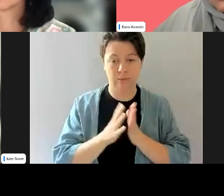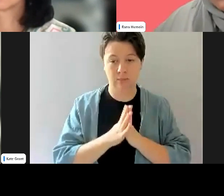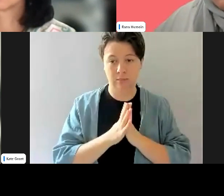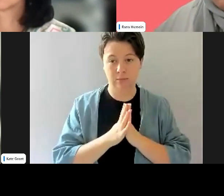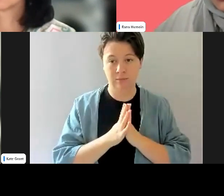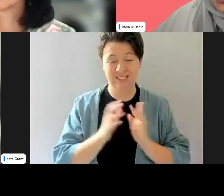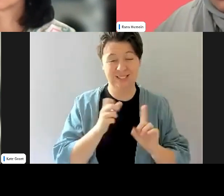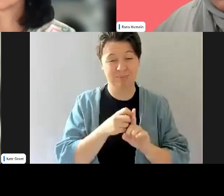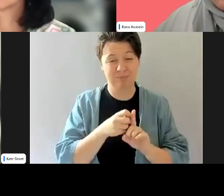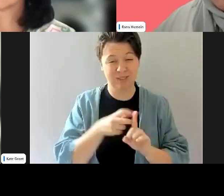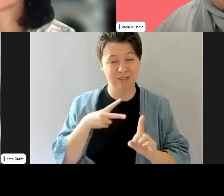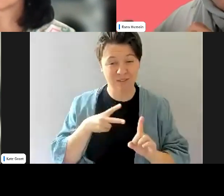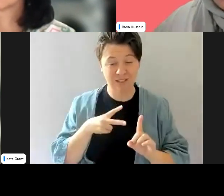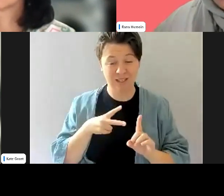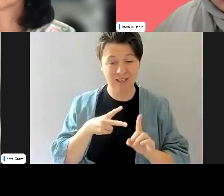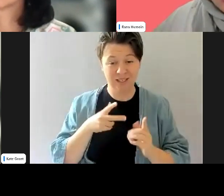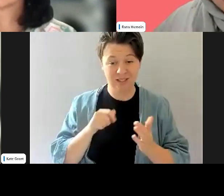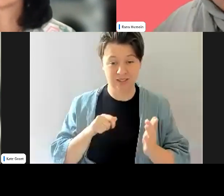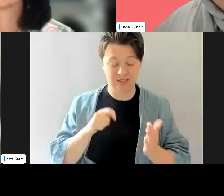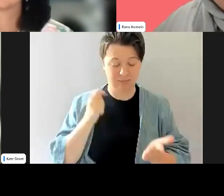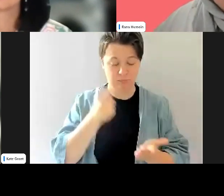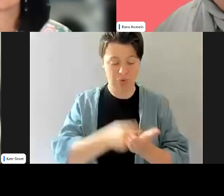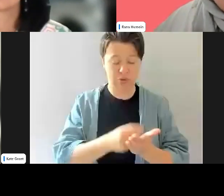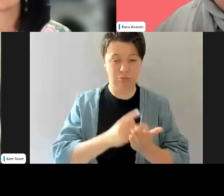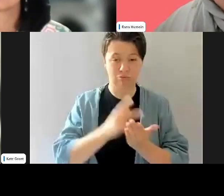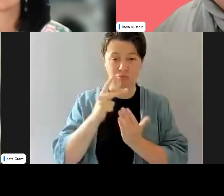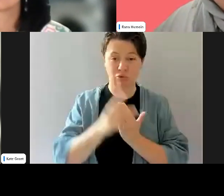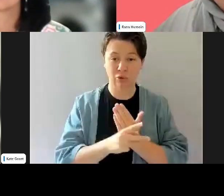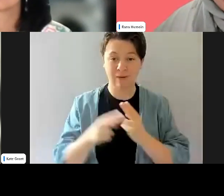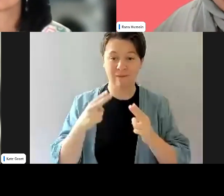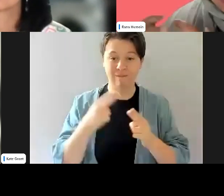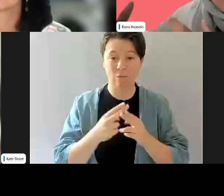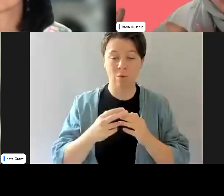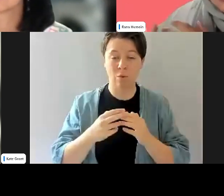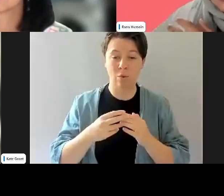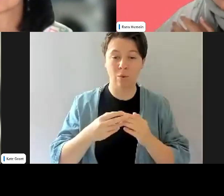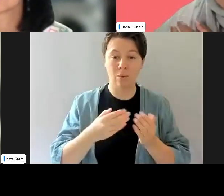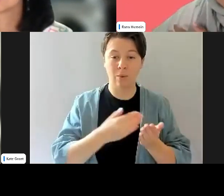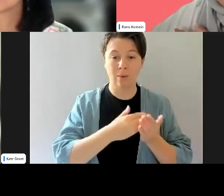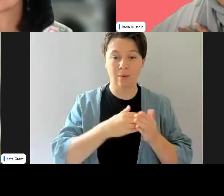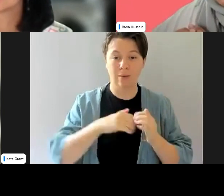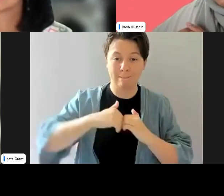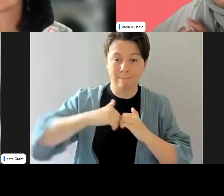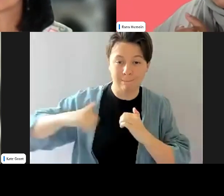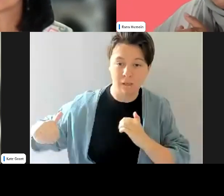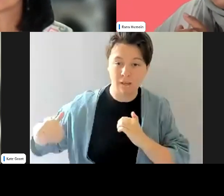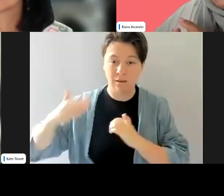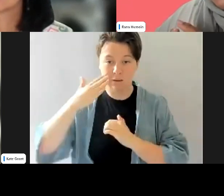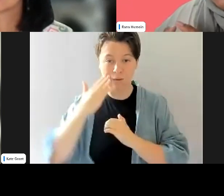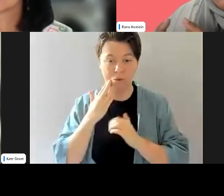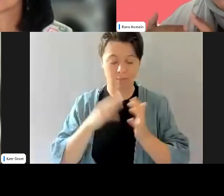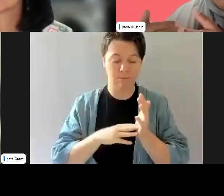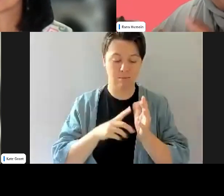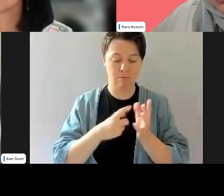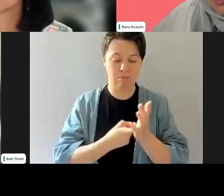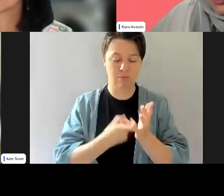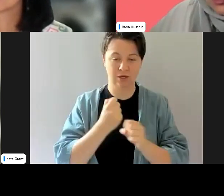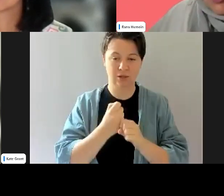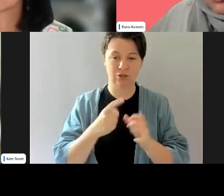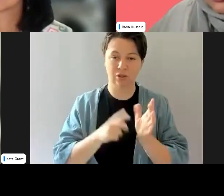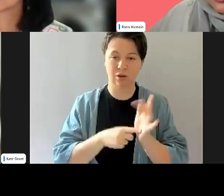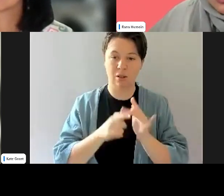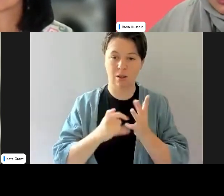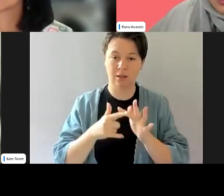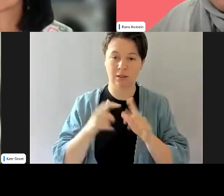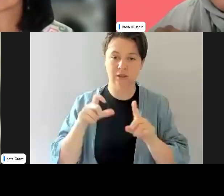ones that look at the more marginalized women amongst us, or people amongst us, as I'm really conscious that we're using quite binary